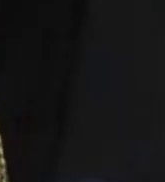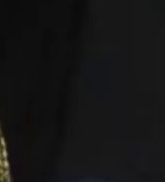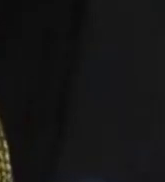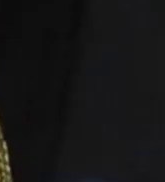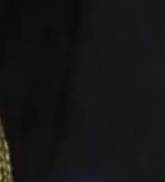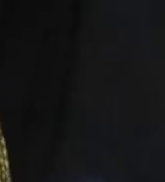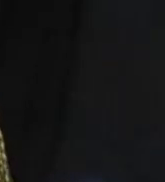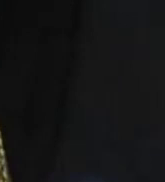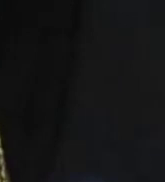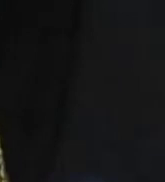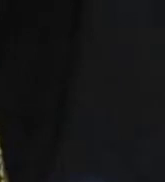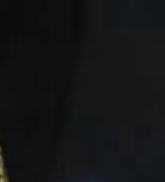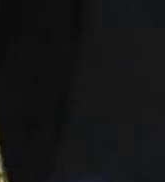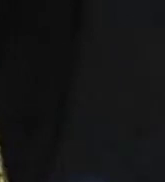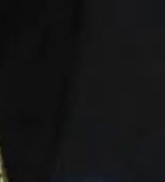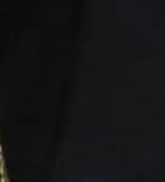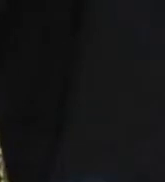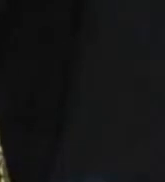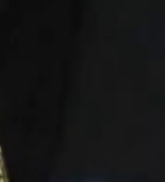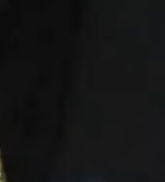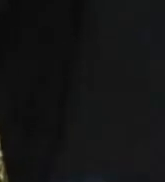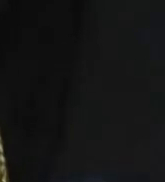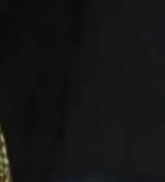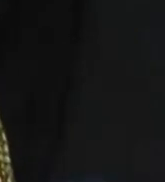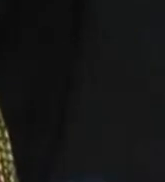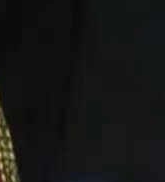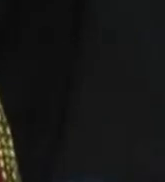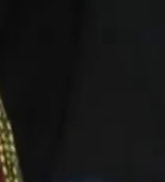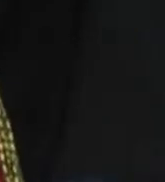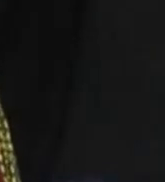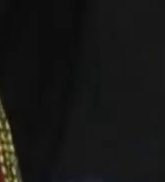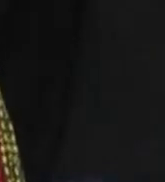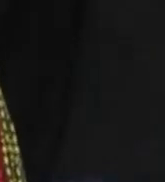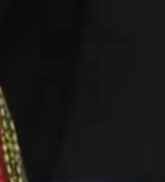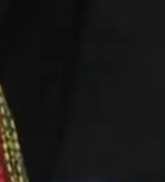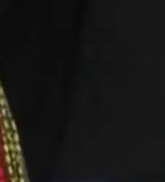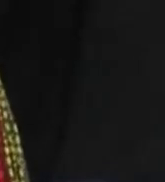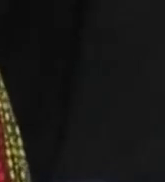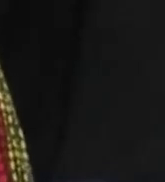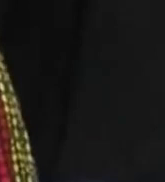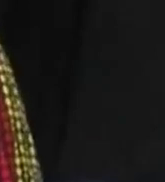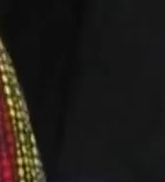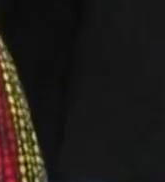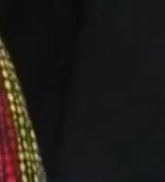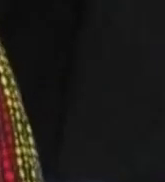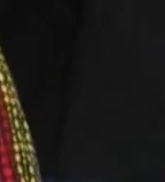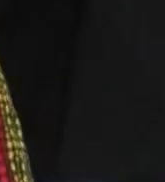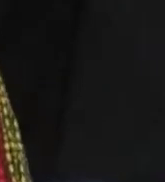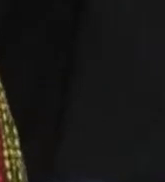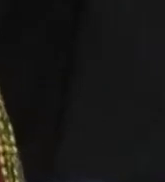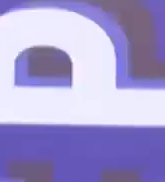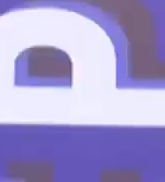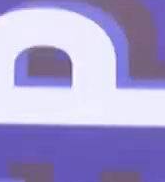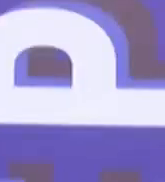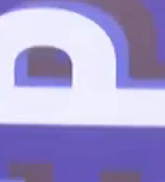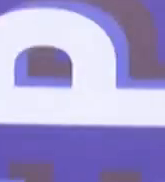bill becomes law, so that women will have legal framework to ensure they are included? We know